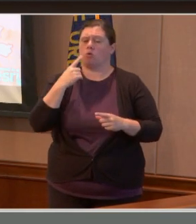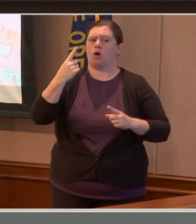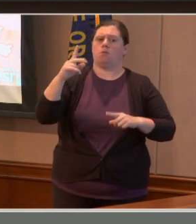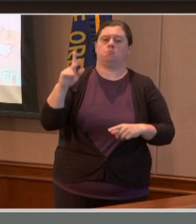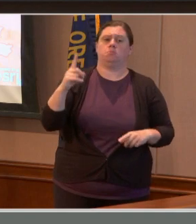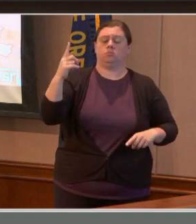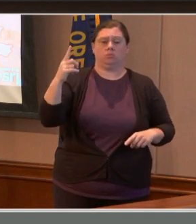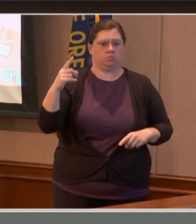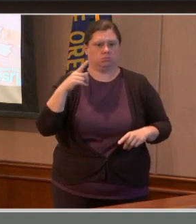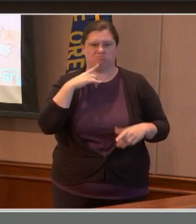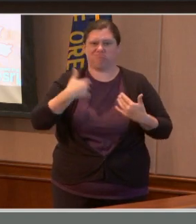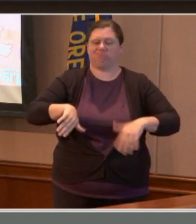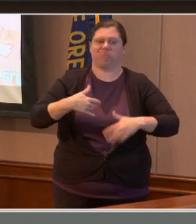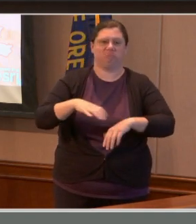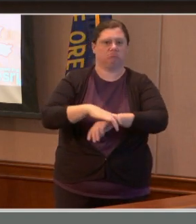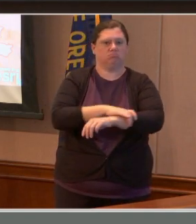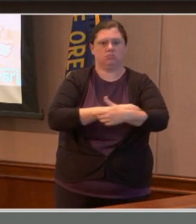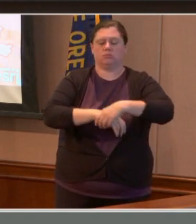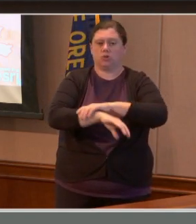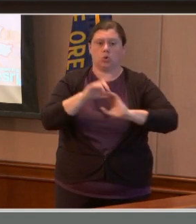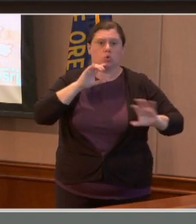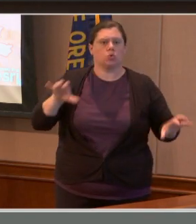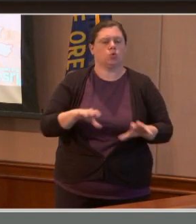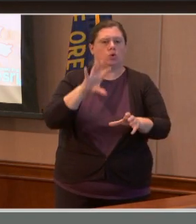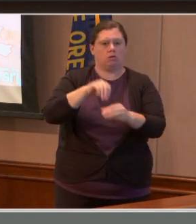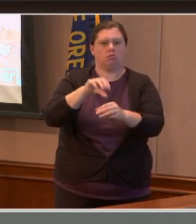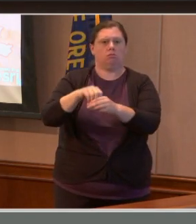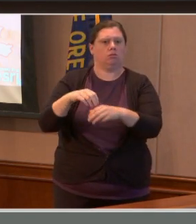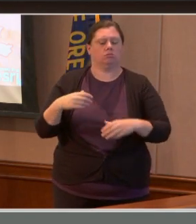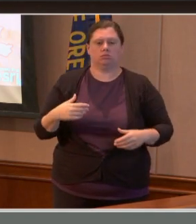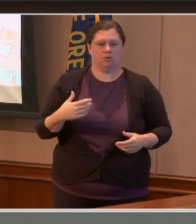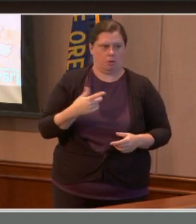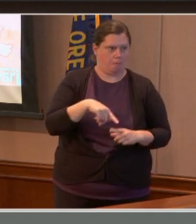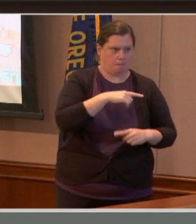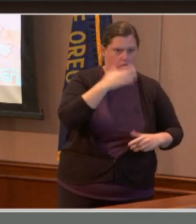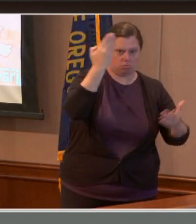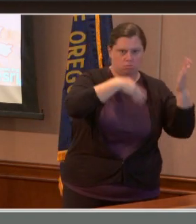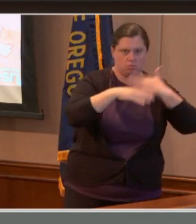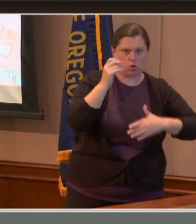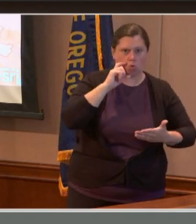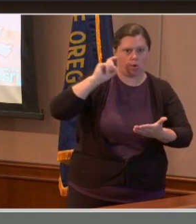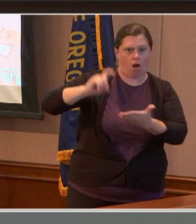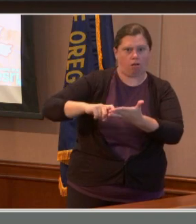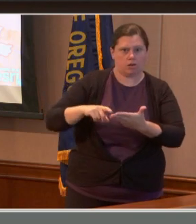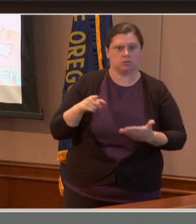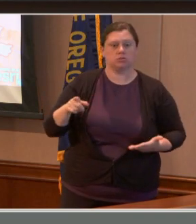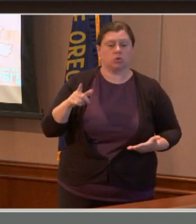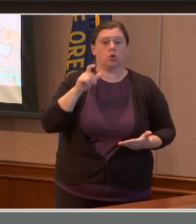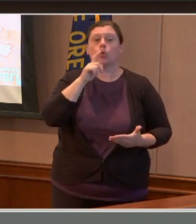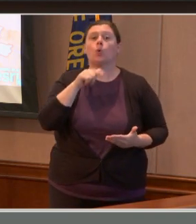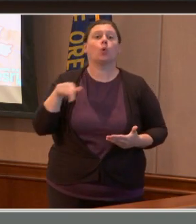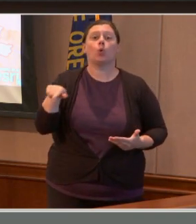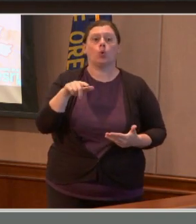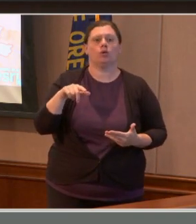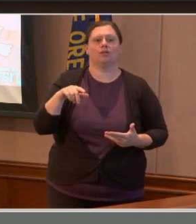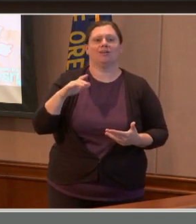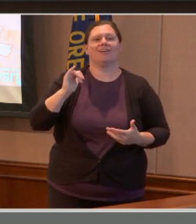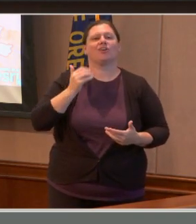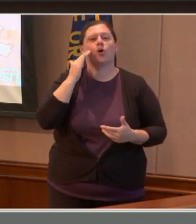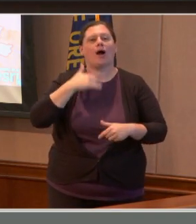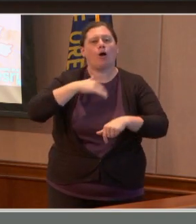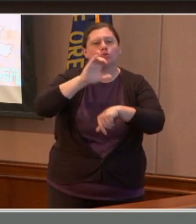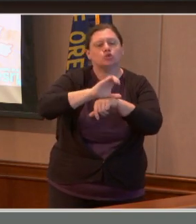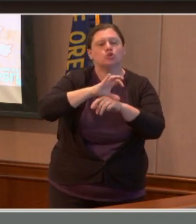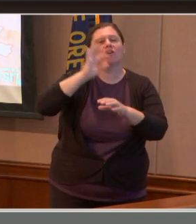and hasn't been mentioned, I just have to say is our faith-based organizations has just been